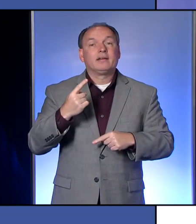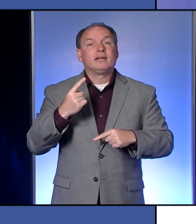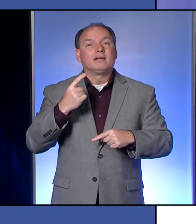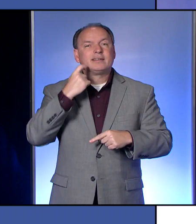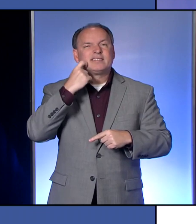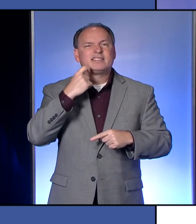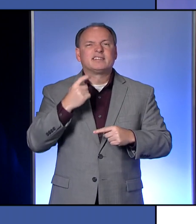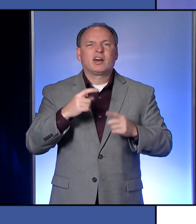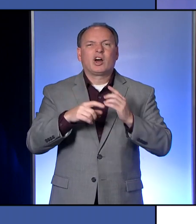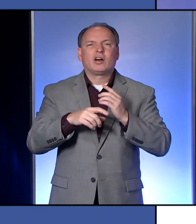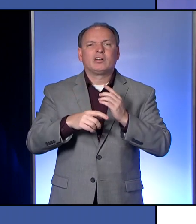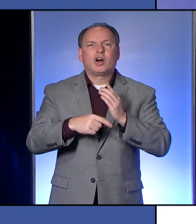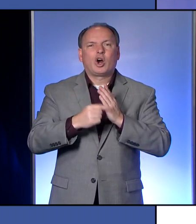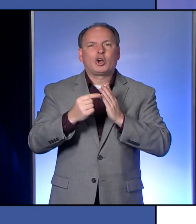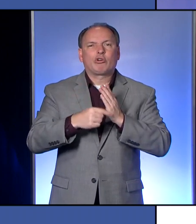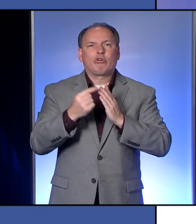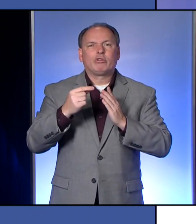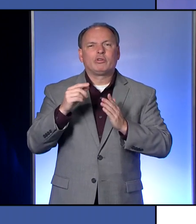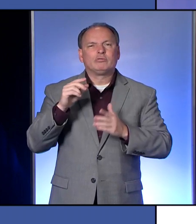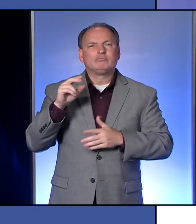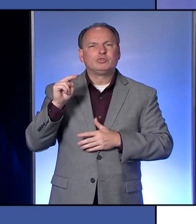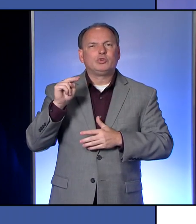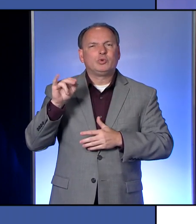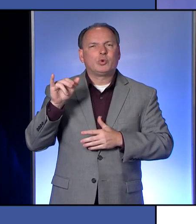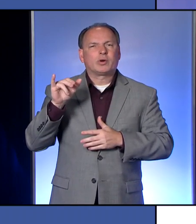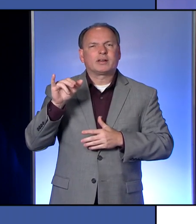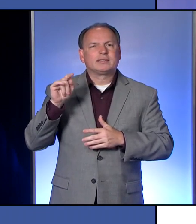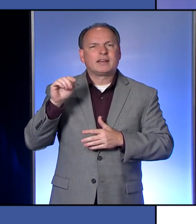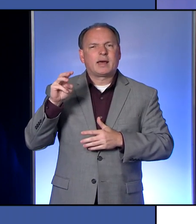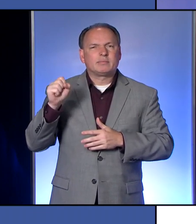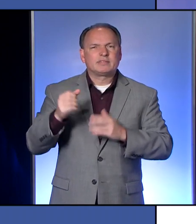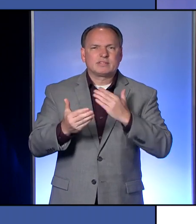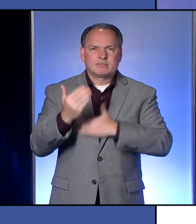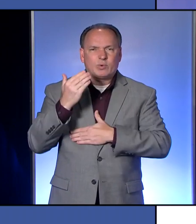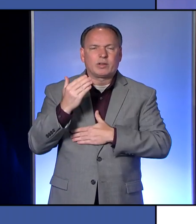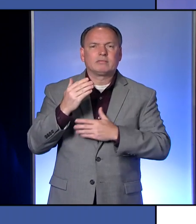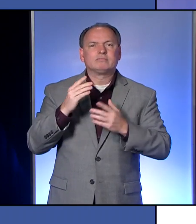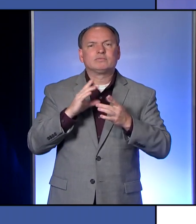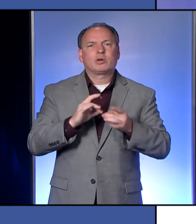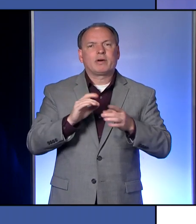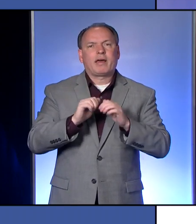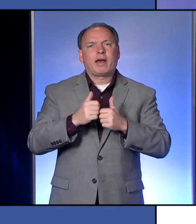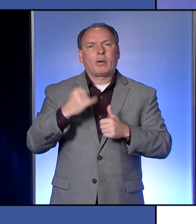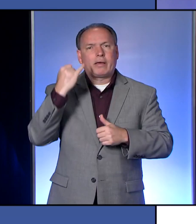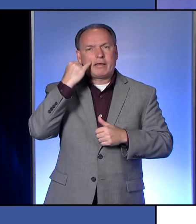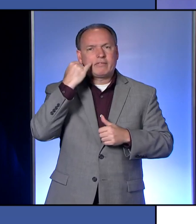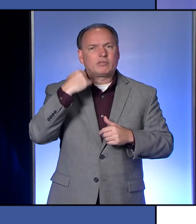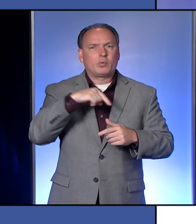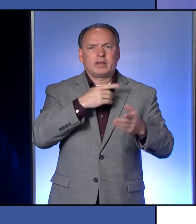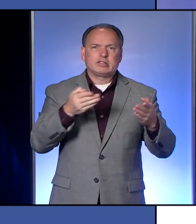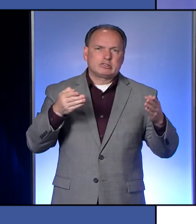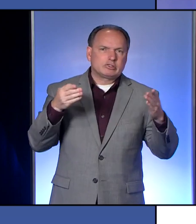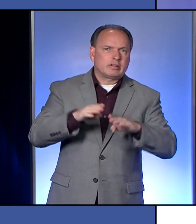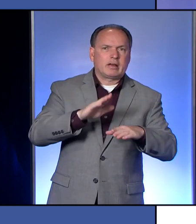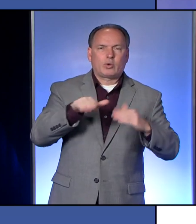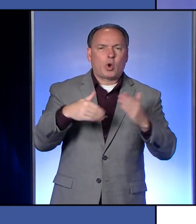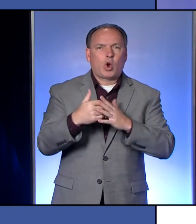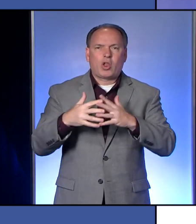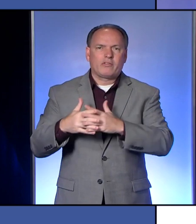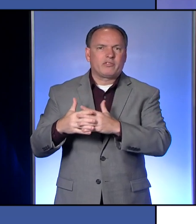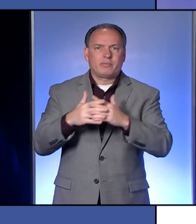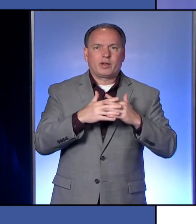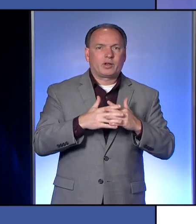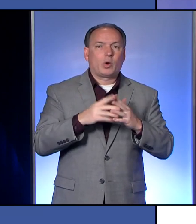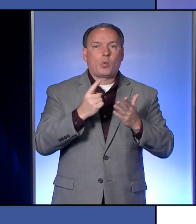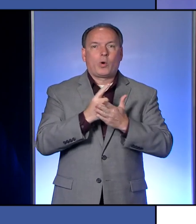in, I think, maybe the New York Times this morning talking about how if we had shut down the whole country one